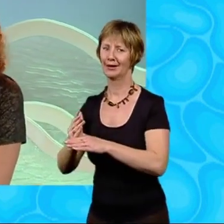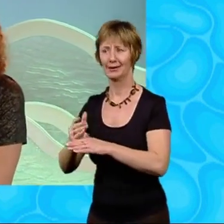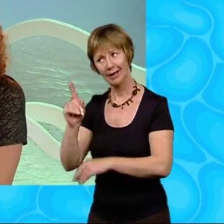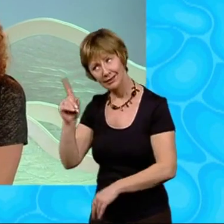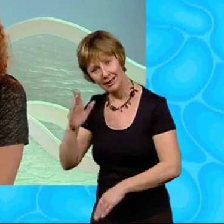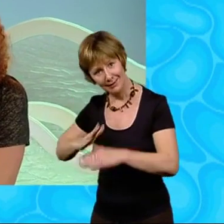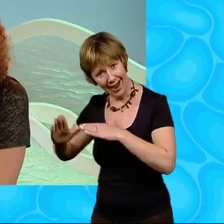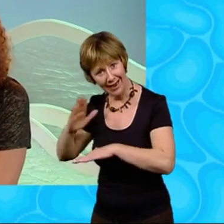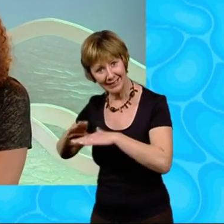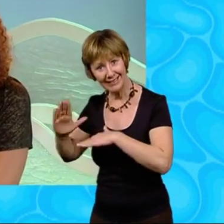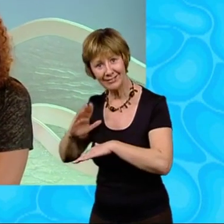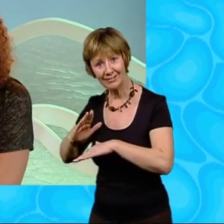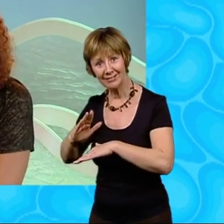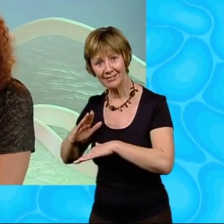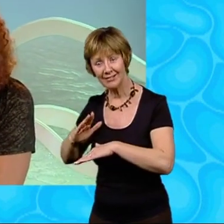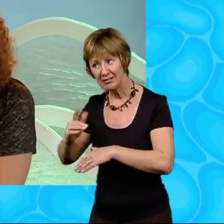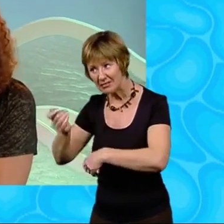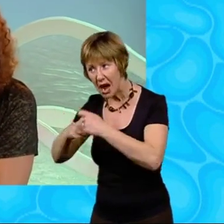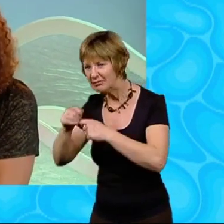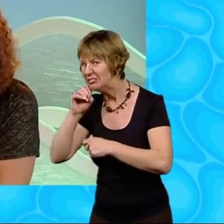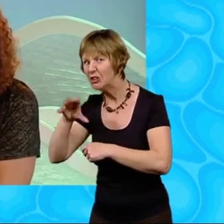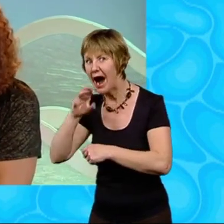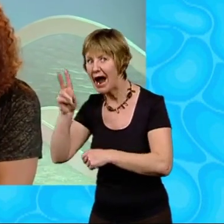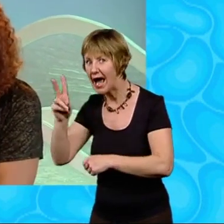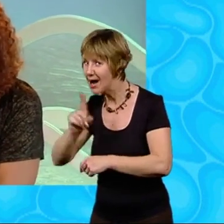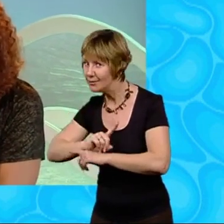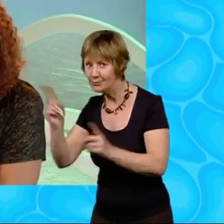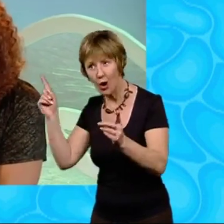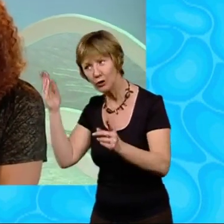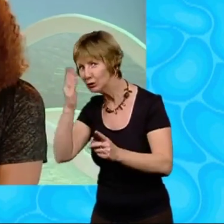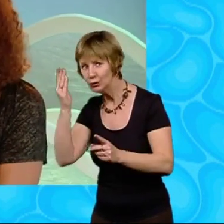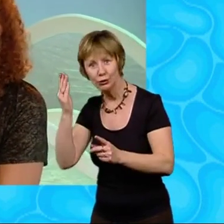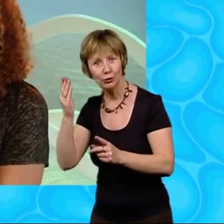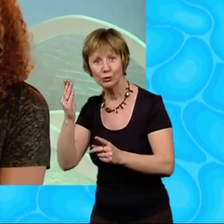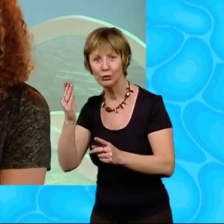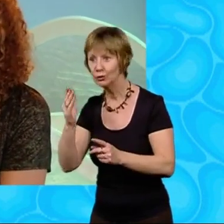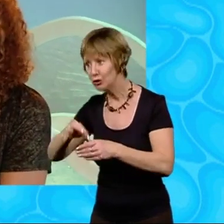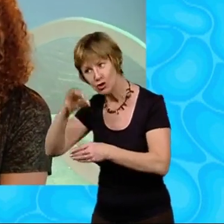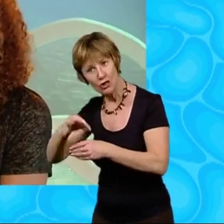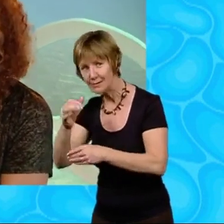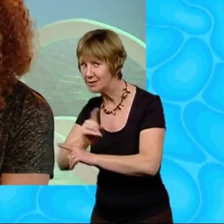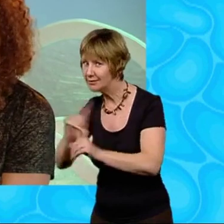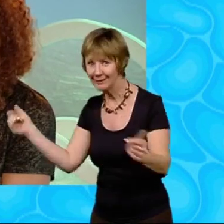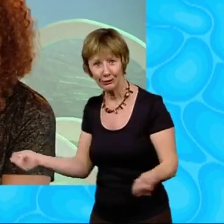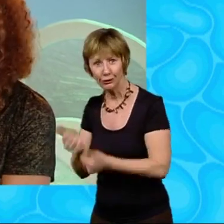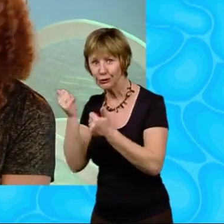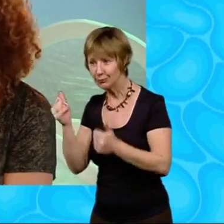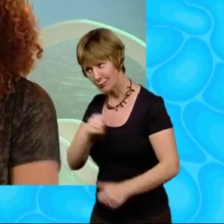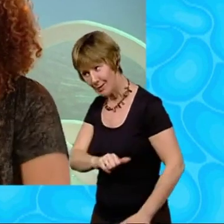if you behave yourself. Alright? No more turning into a dragon during school hours. No more crisps. Promise?